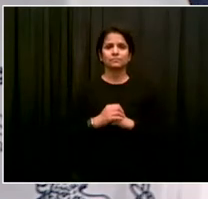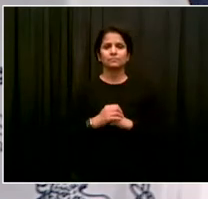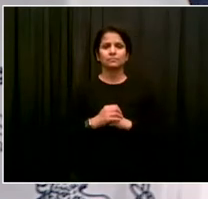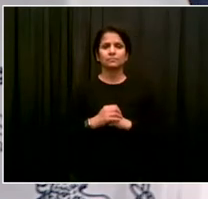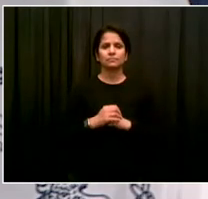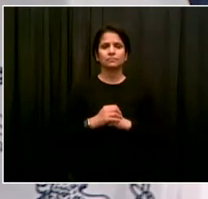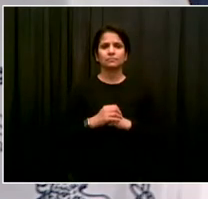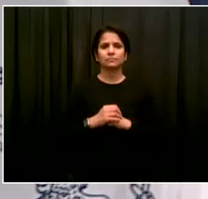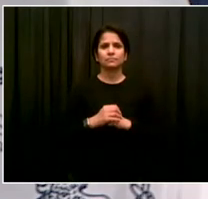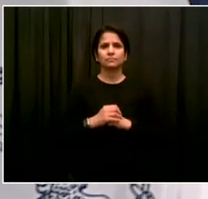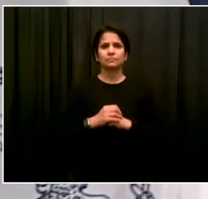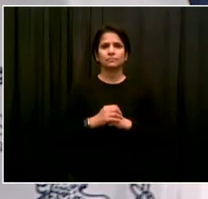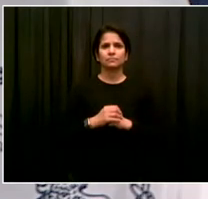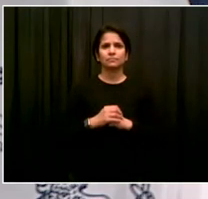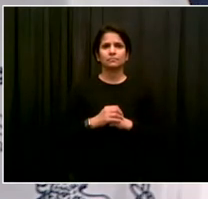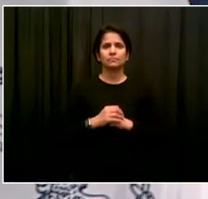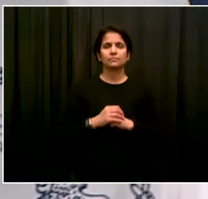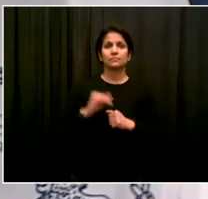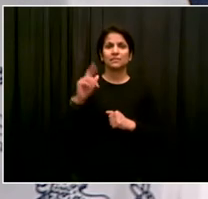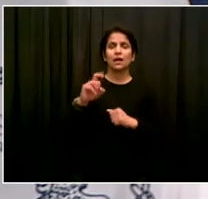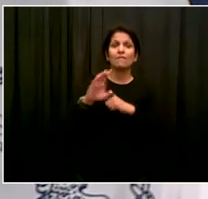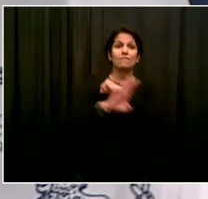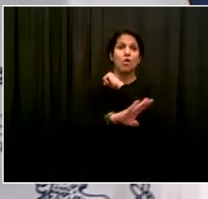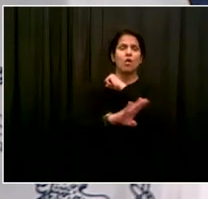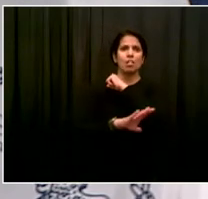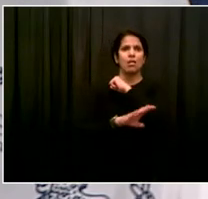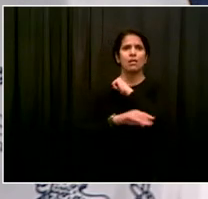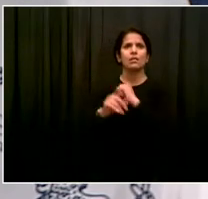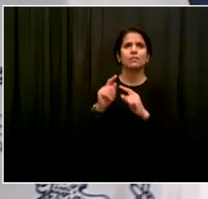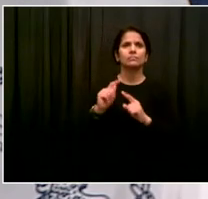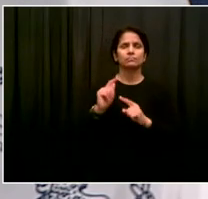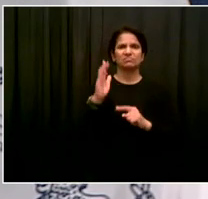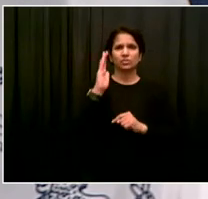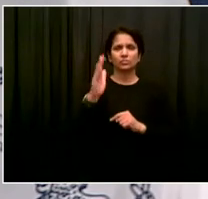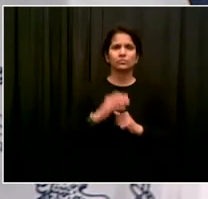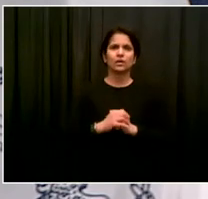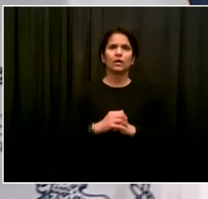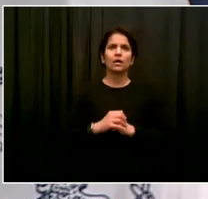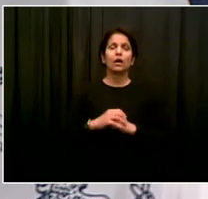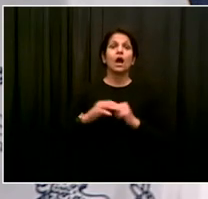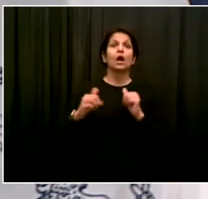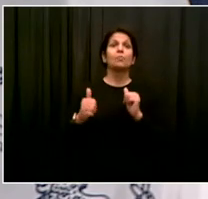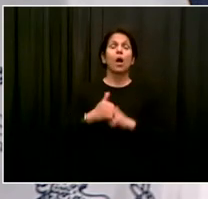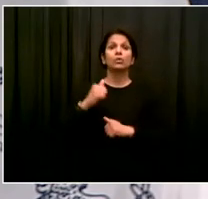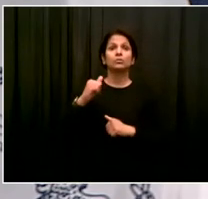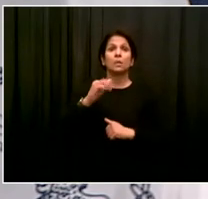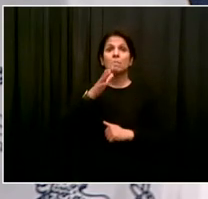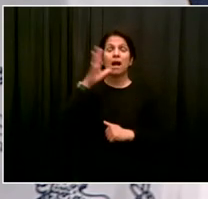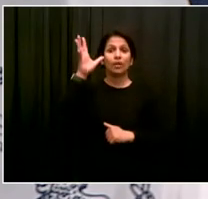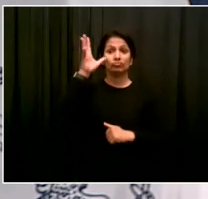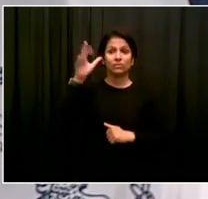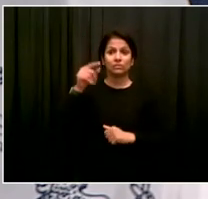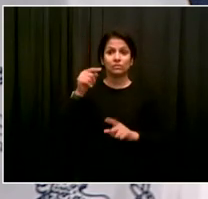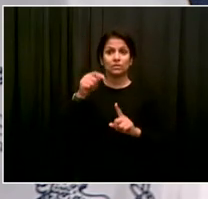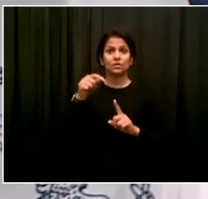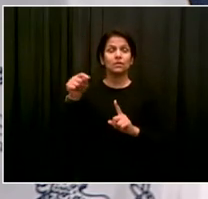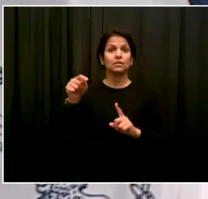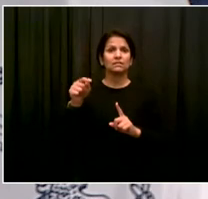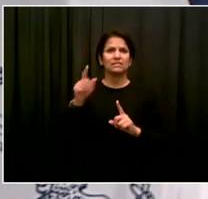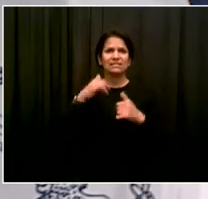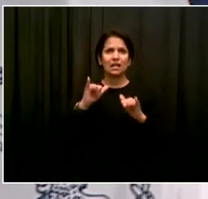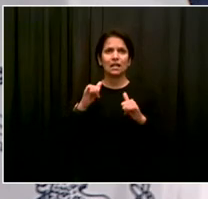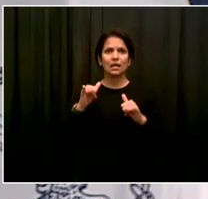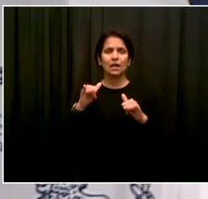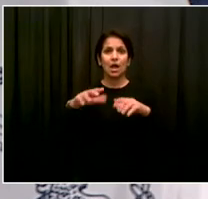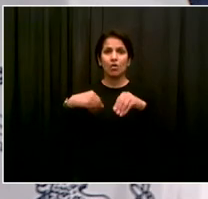fall. Obviously, a super majority of parents are still learning remotely. And there are lots of big questions